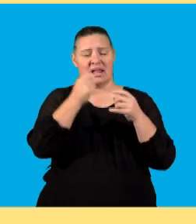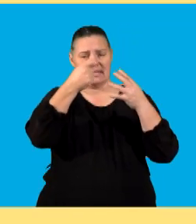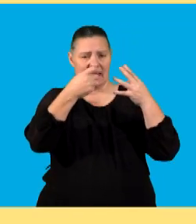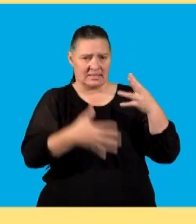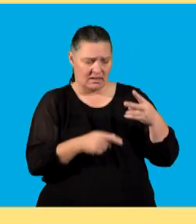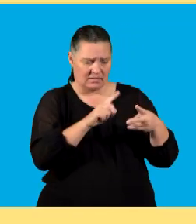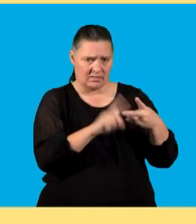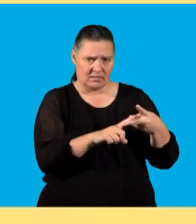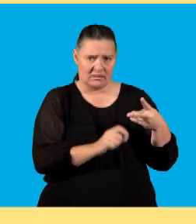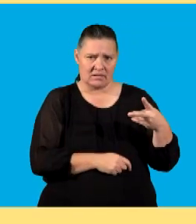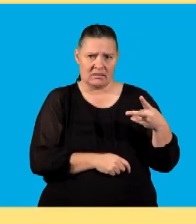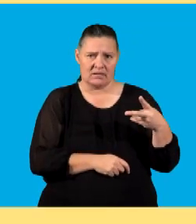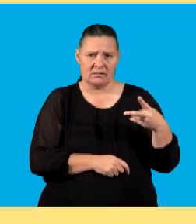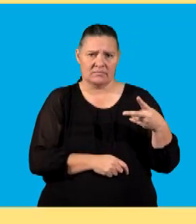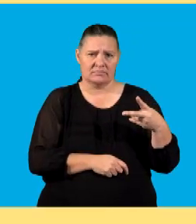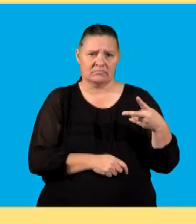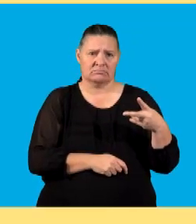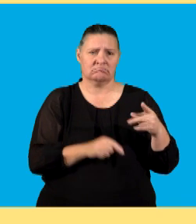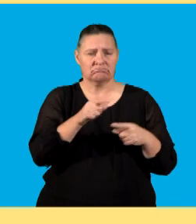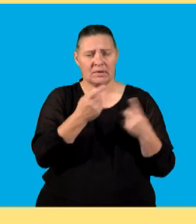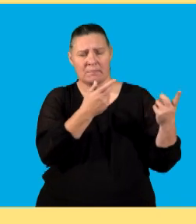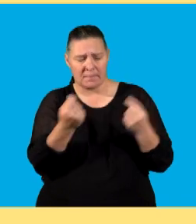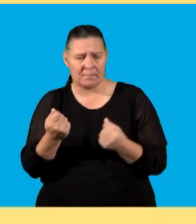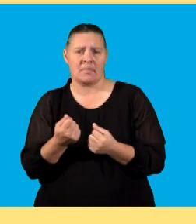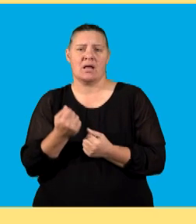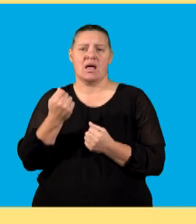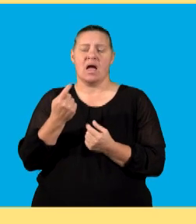indicator, the trend, as well as the figures.